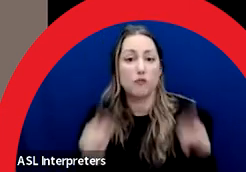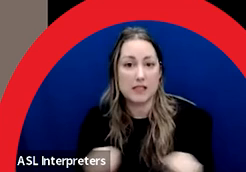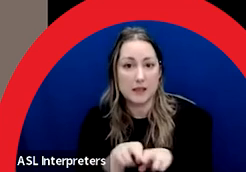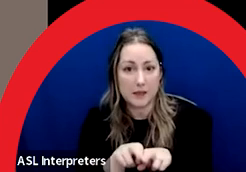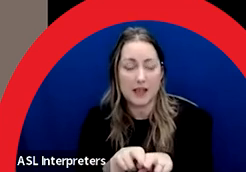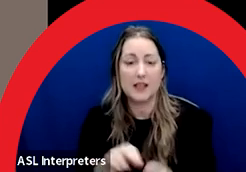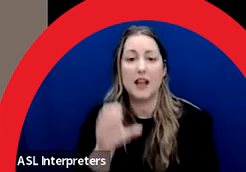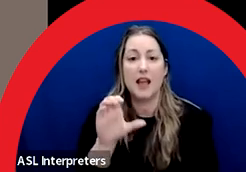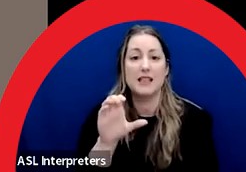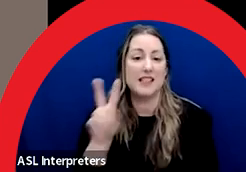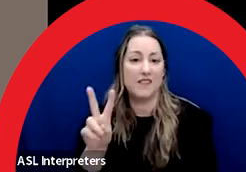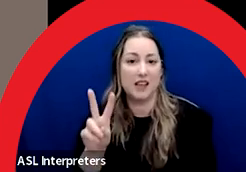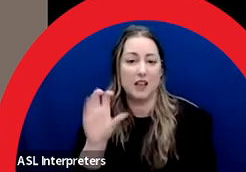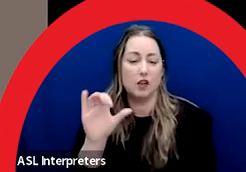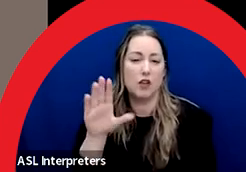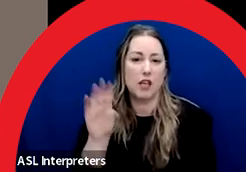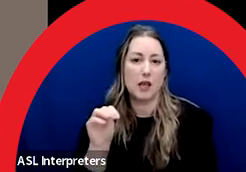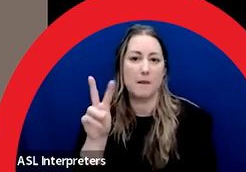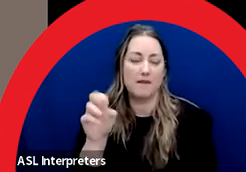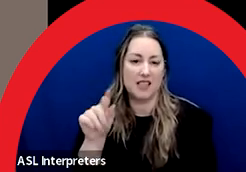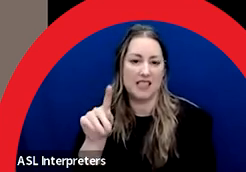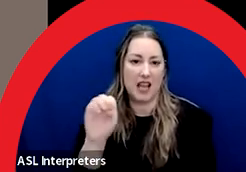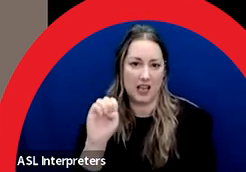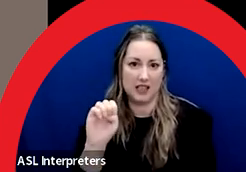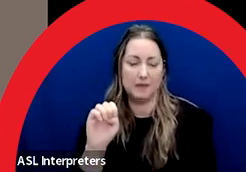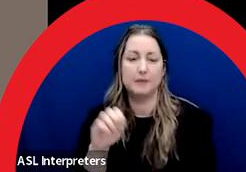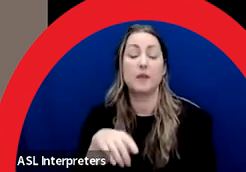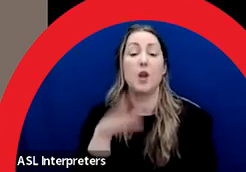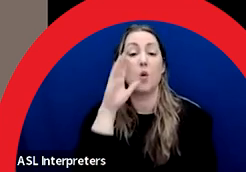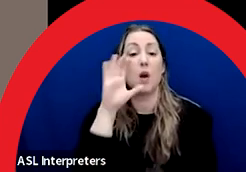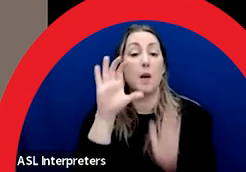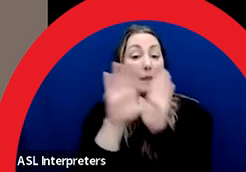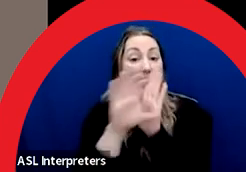curriculum vitae with up to 10 images and an image list.